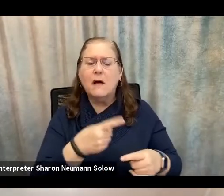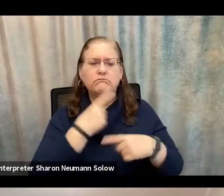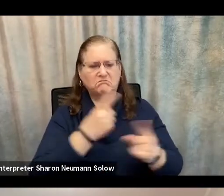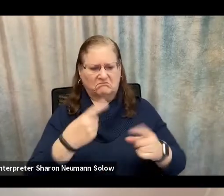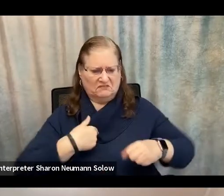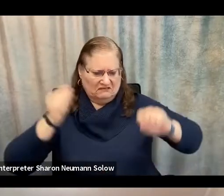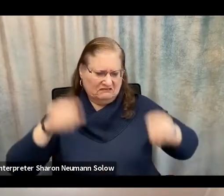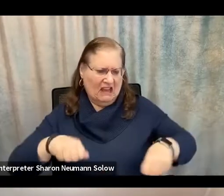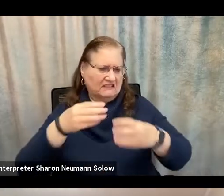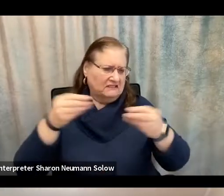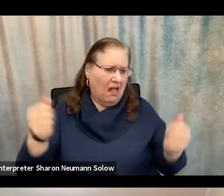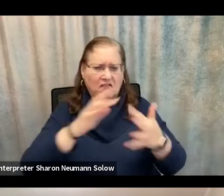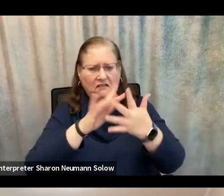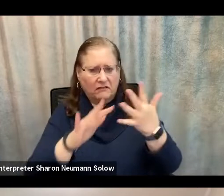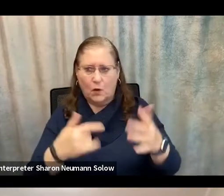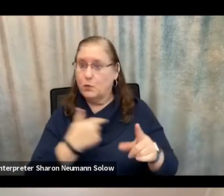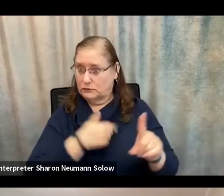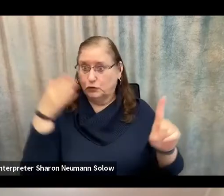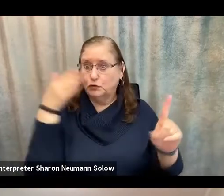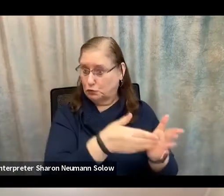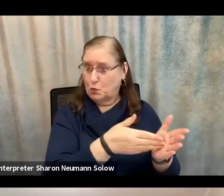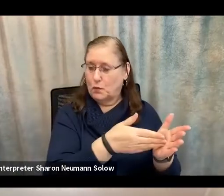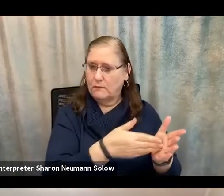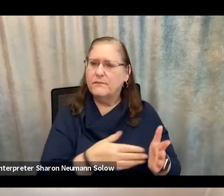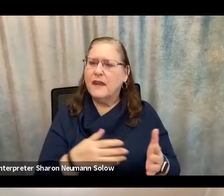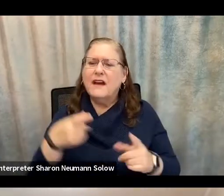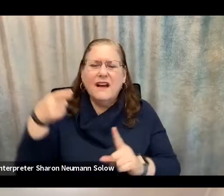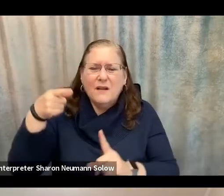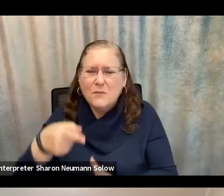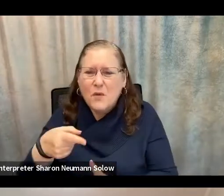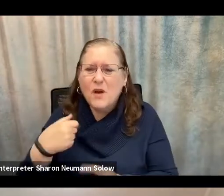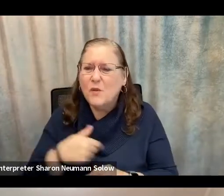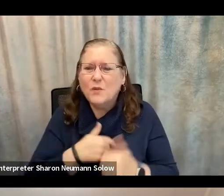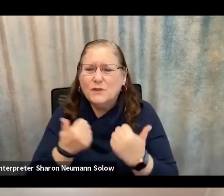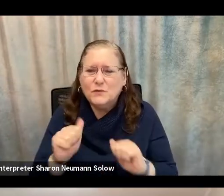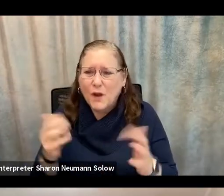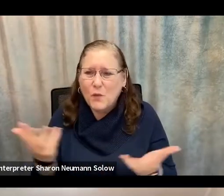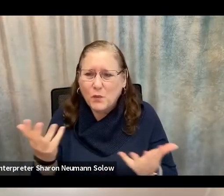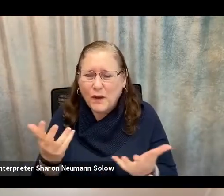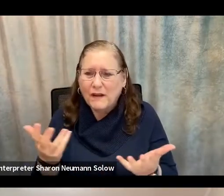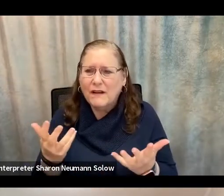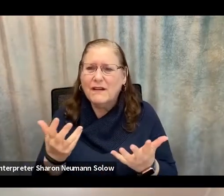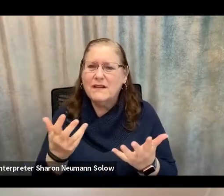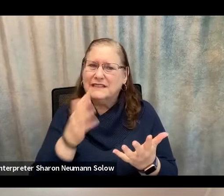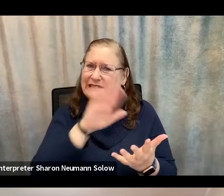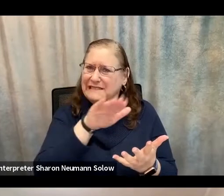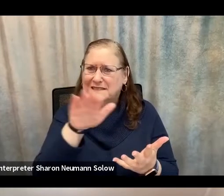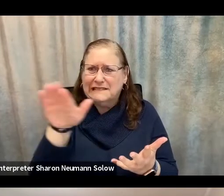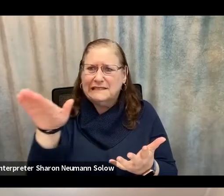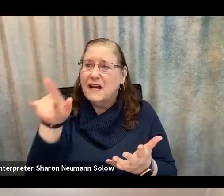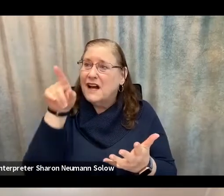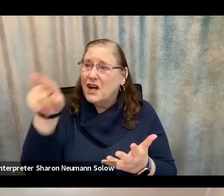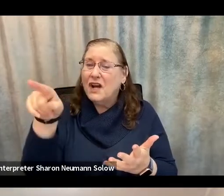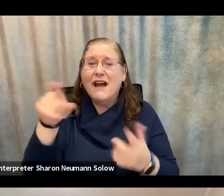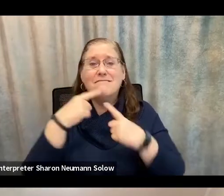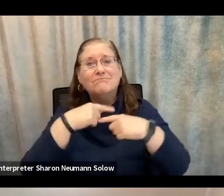of those, the warning letters and what we're trying to put out there is you can't be making claims